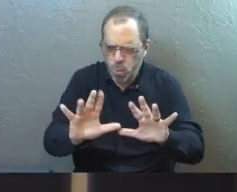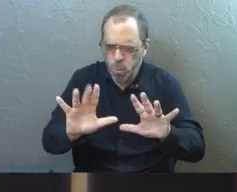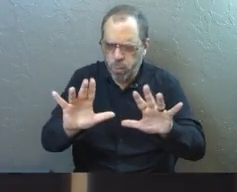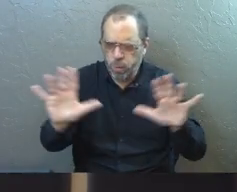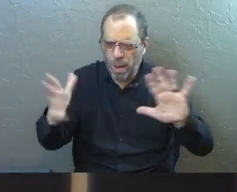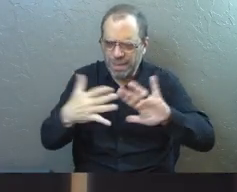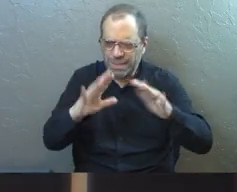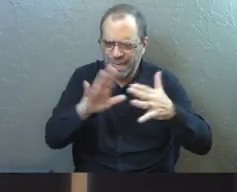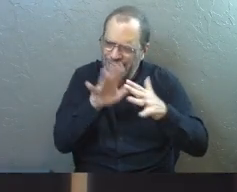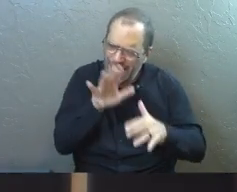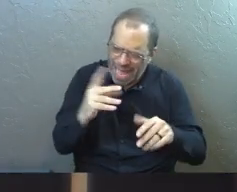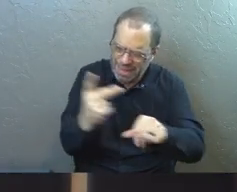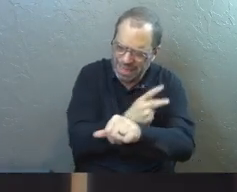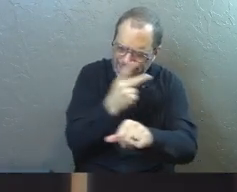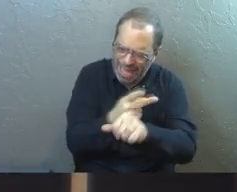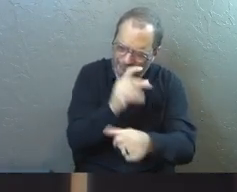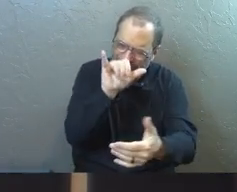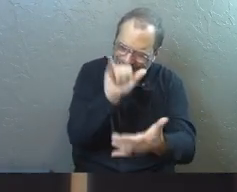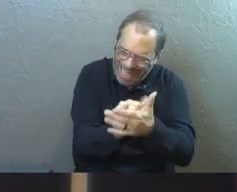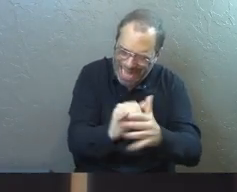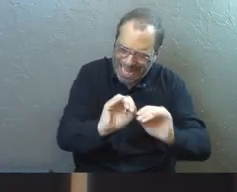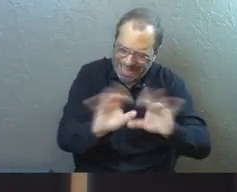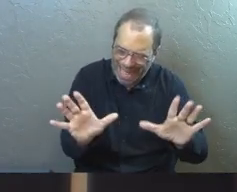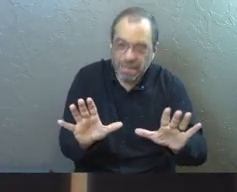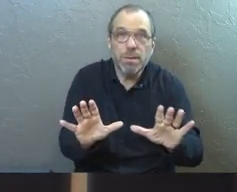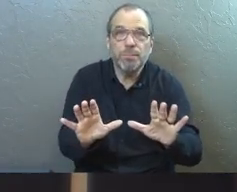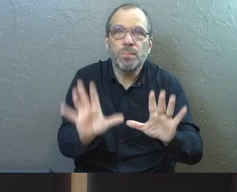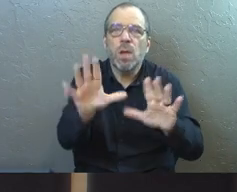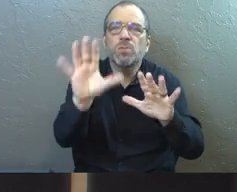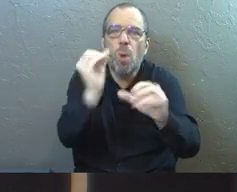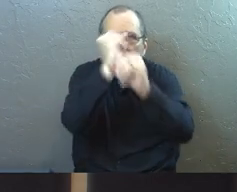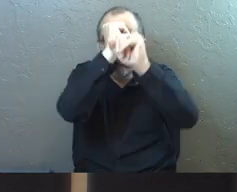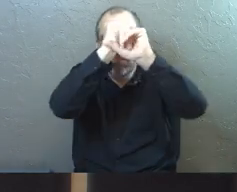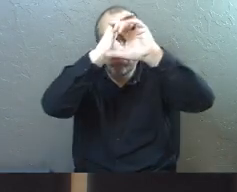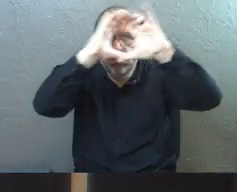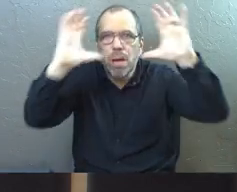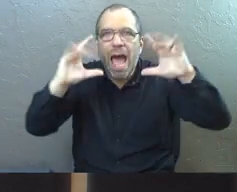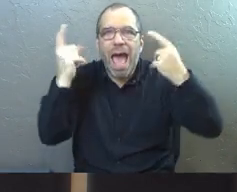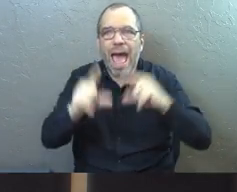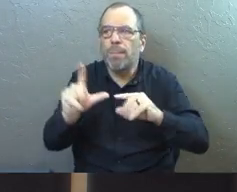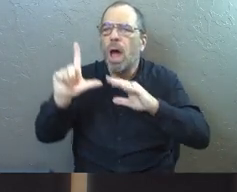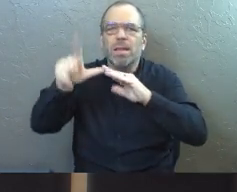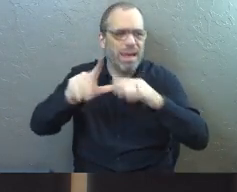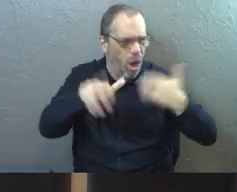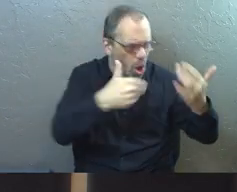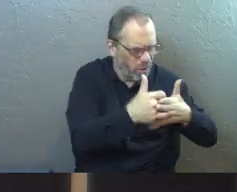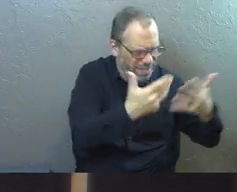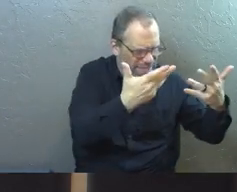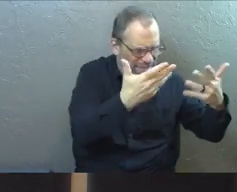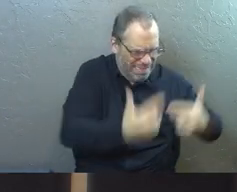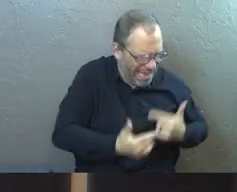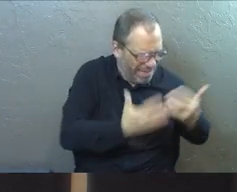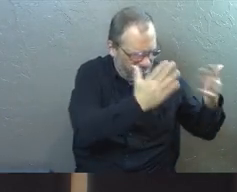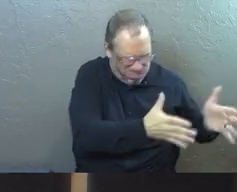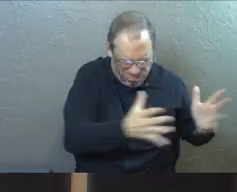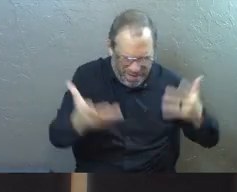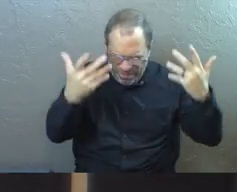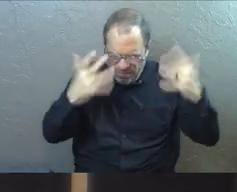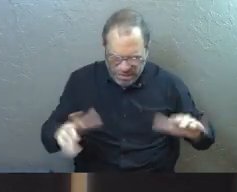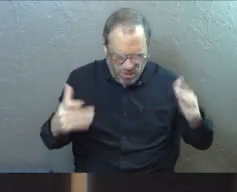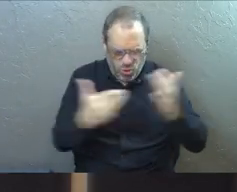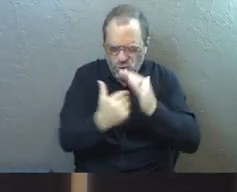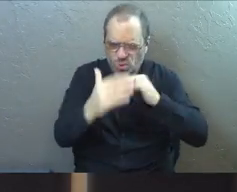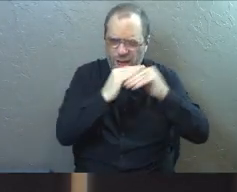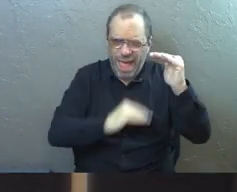city and the lamb is its light. This is a picture of what's going to happen after all of this is over new heavens and new